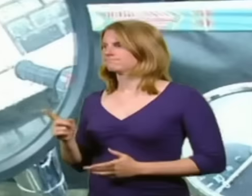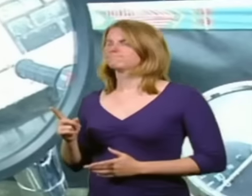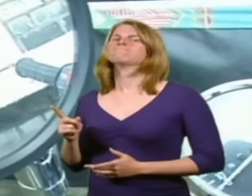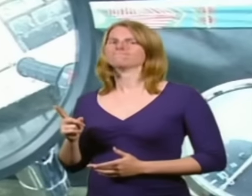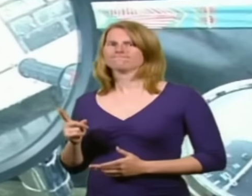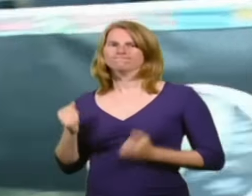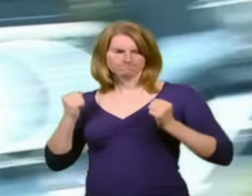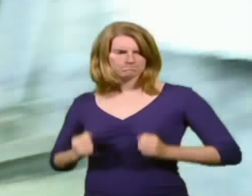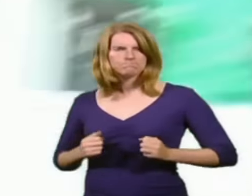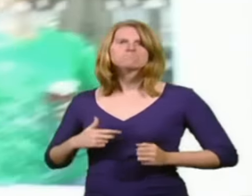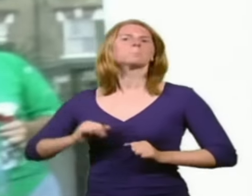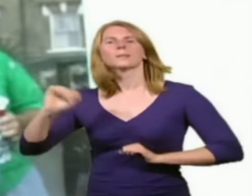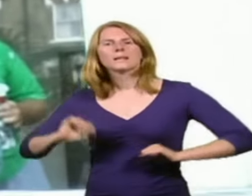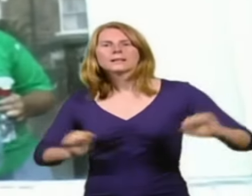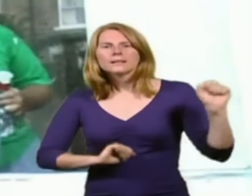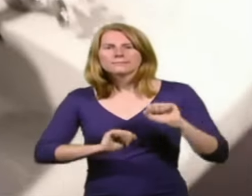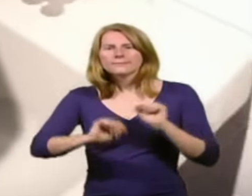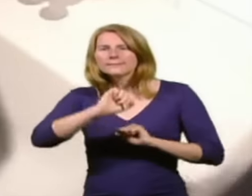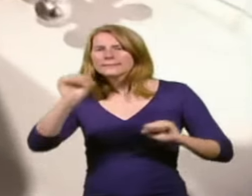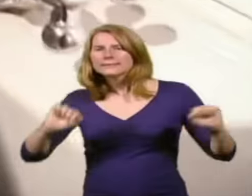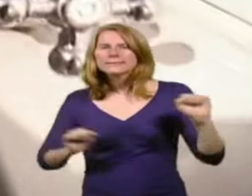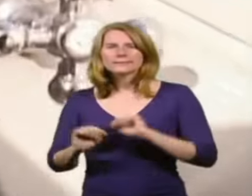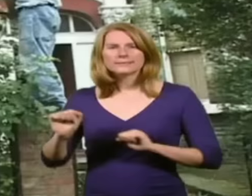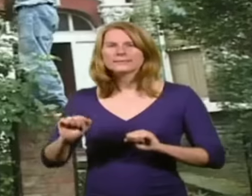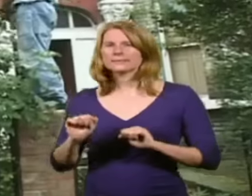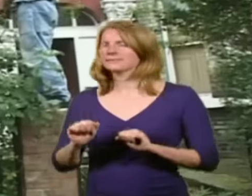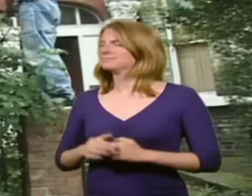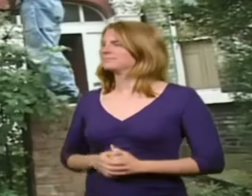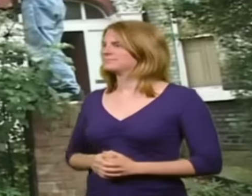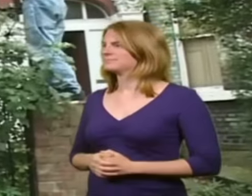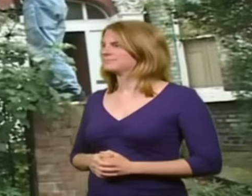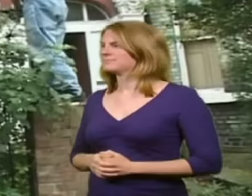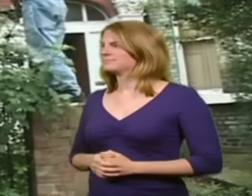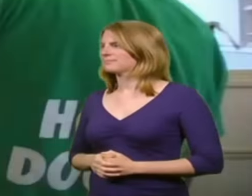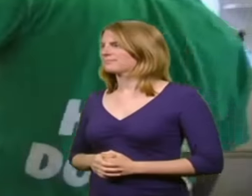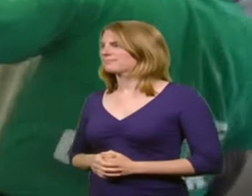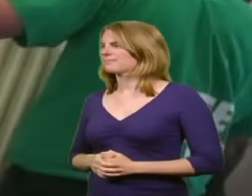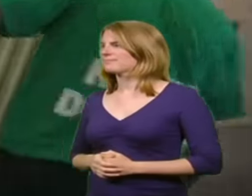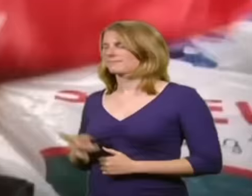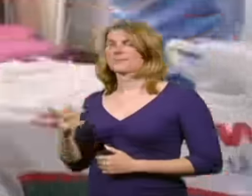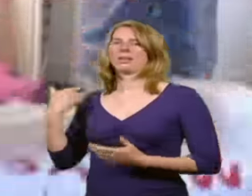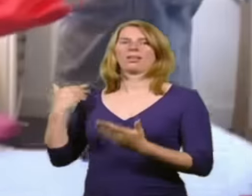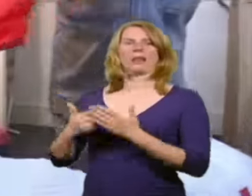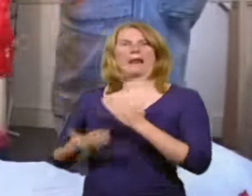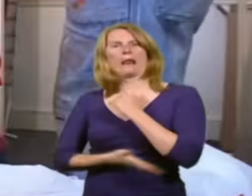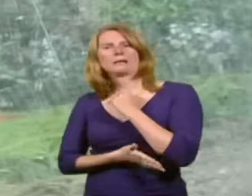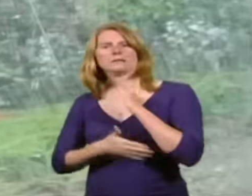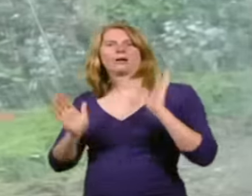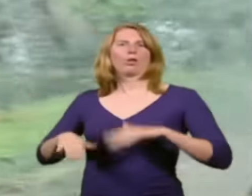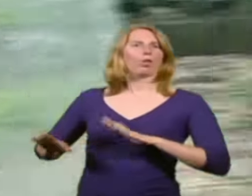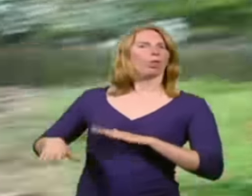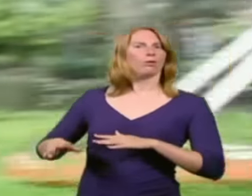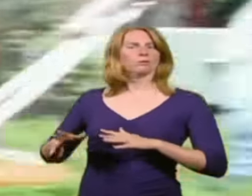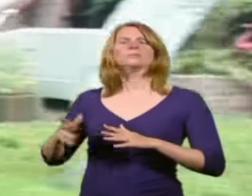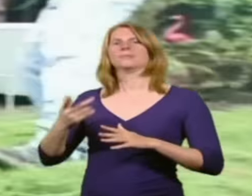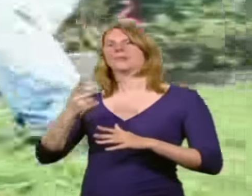clearing of eight months of male neglect started in earnest. The effects of this outrageous male laziness had to be stripped and removed